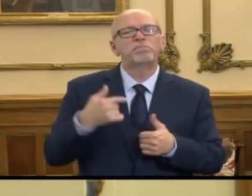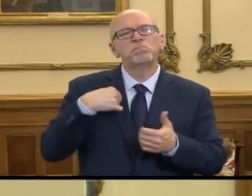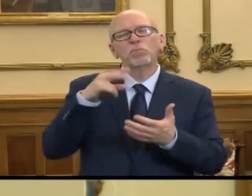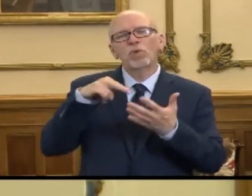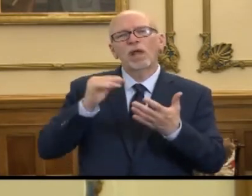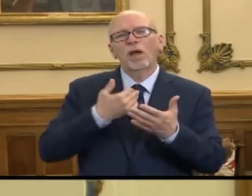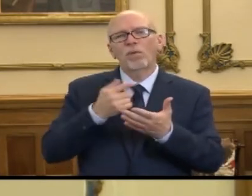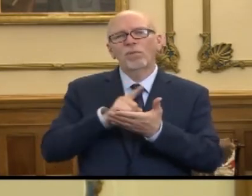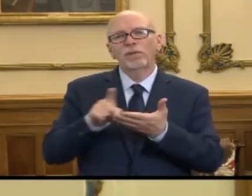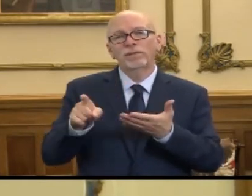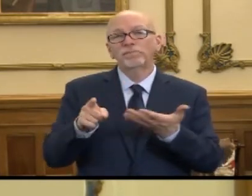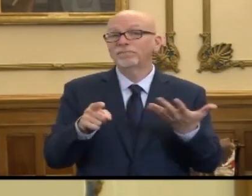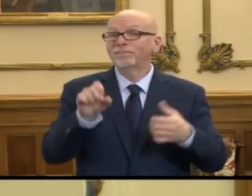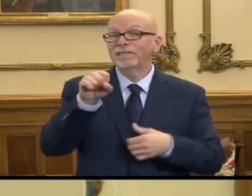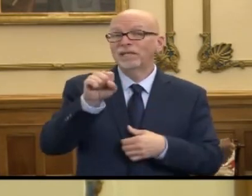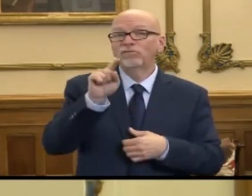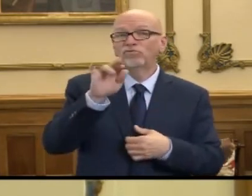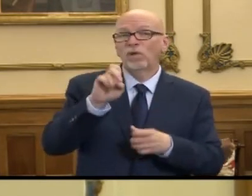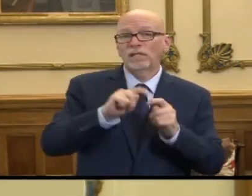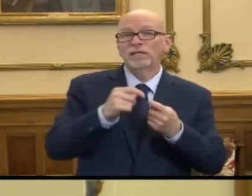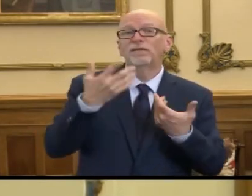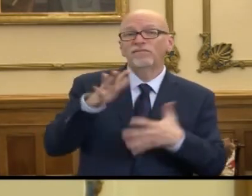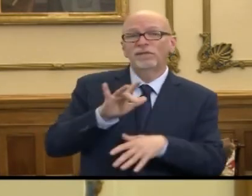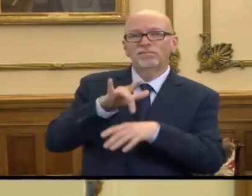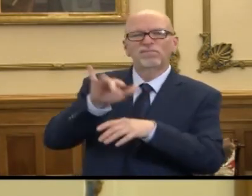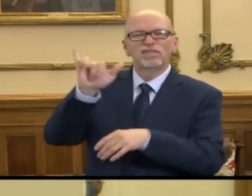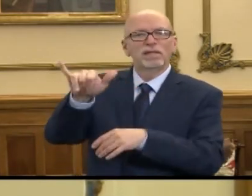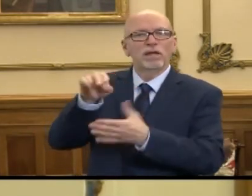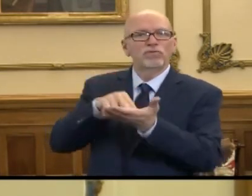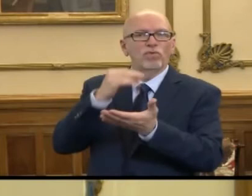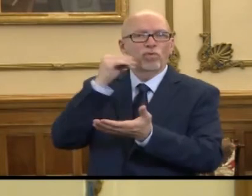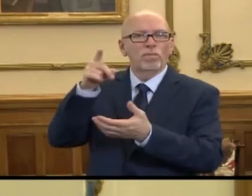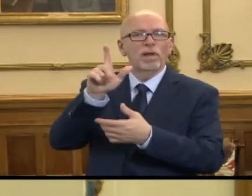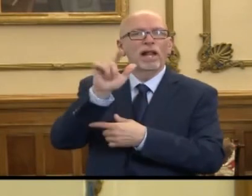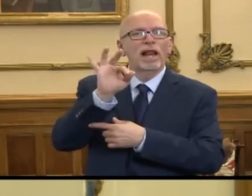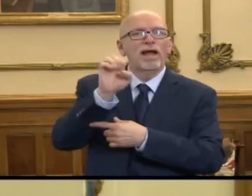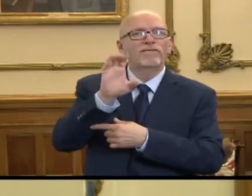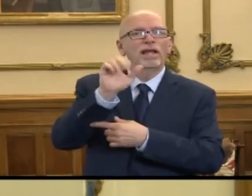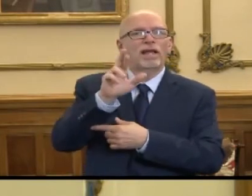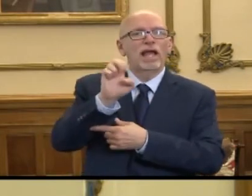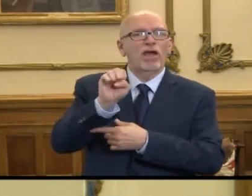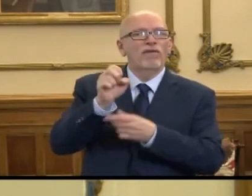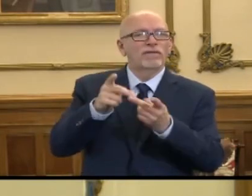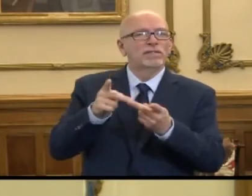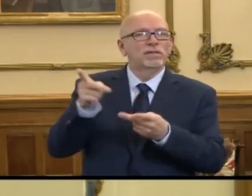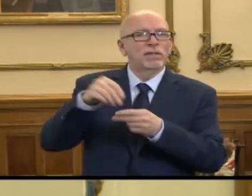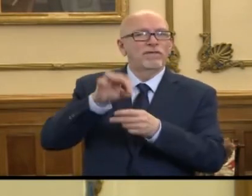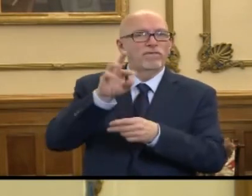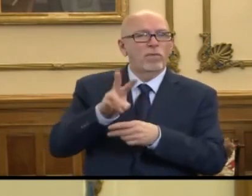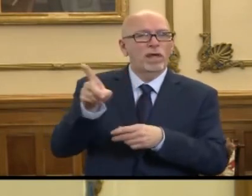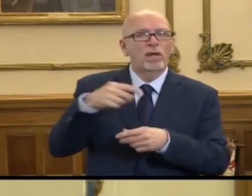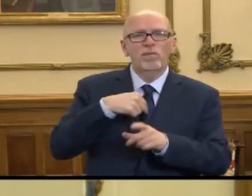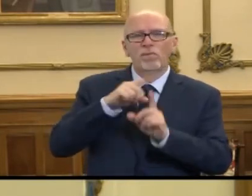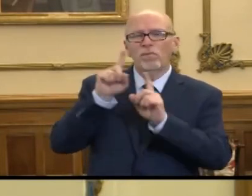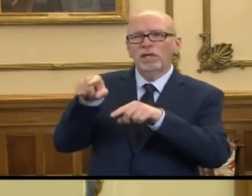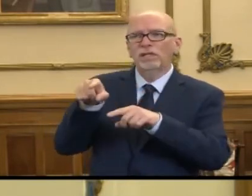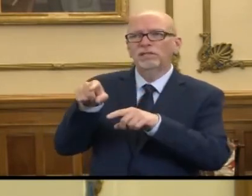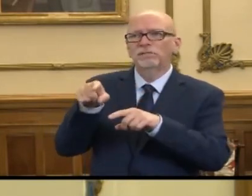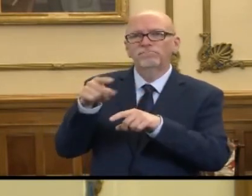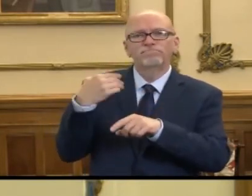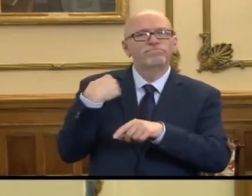through our week, yes, the strike team has been out to that facility, life care facility. We were out there on